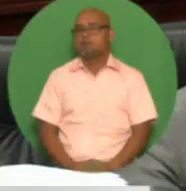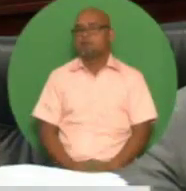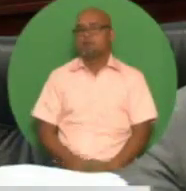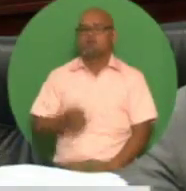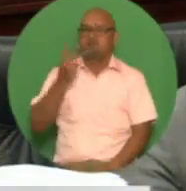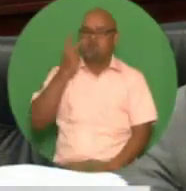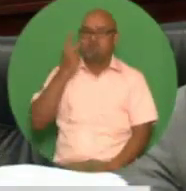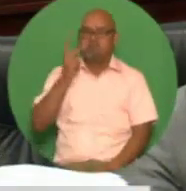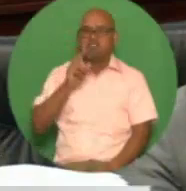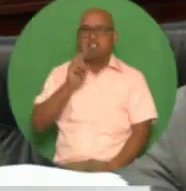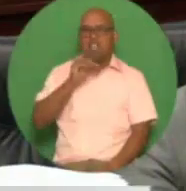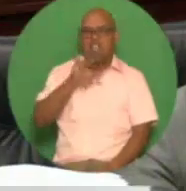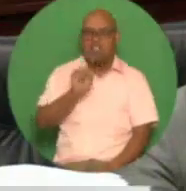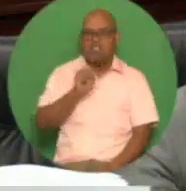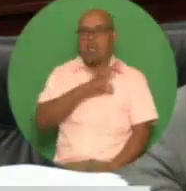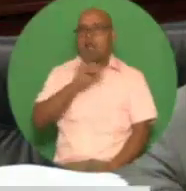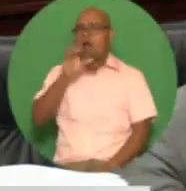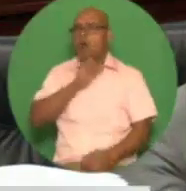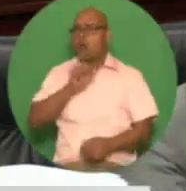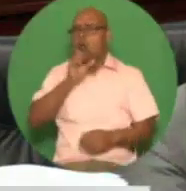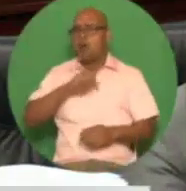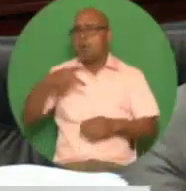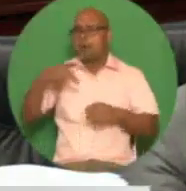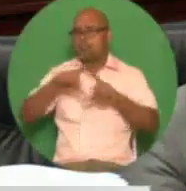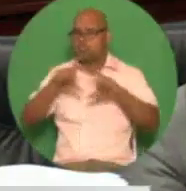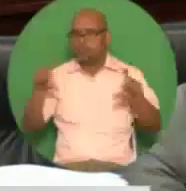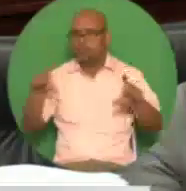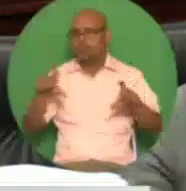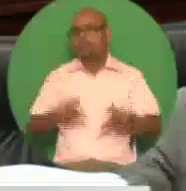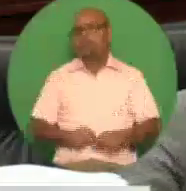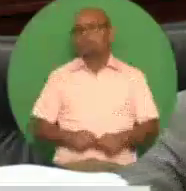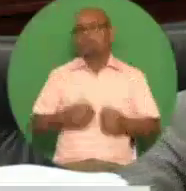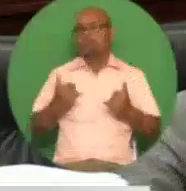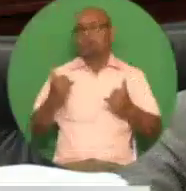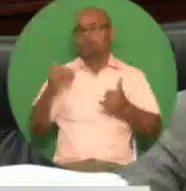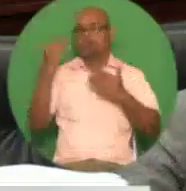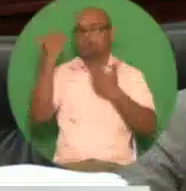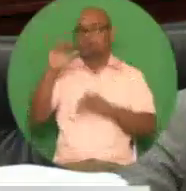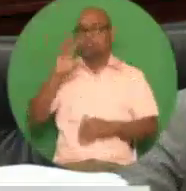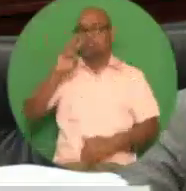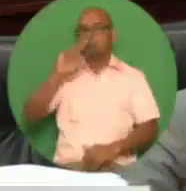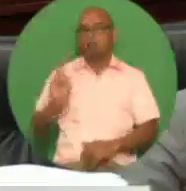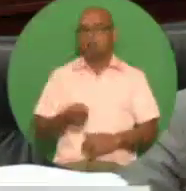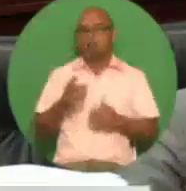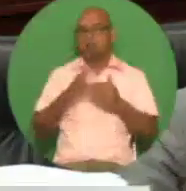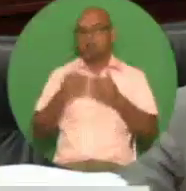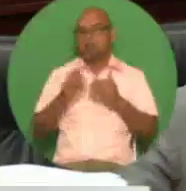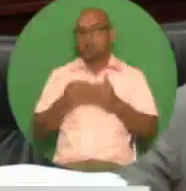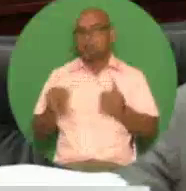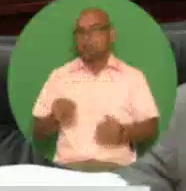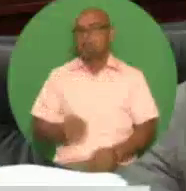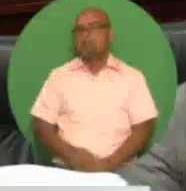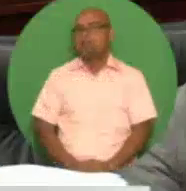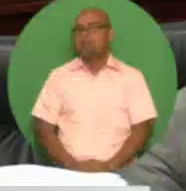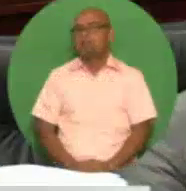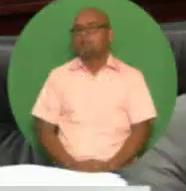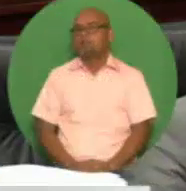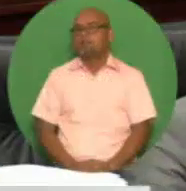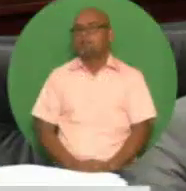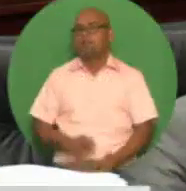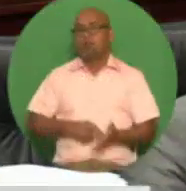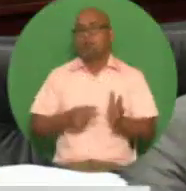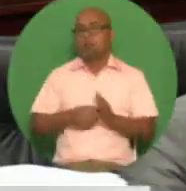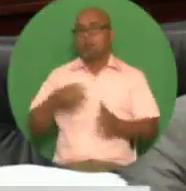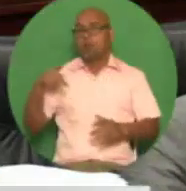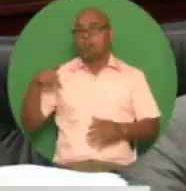the new cap will now be six thousand dollars madam speaker that's allowing a person